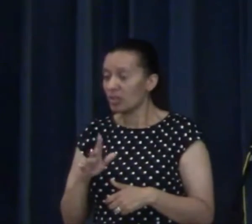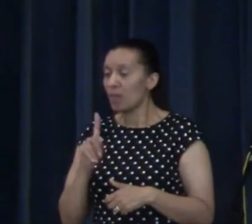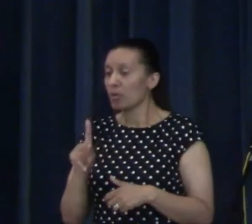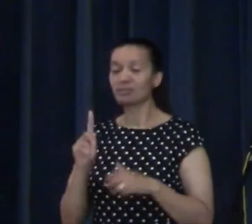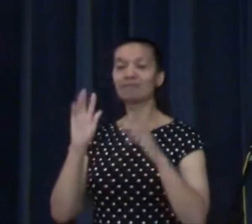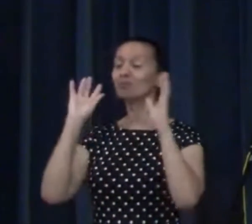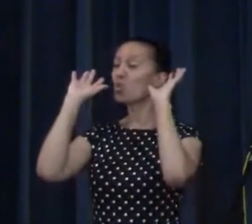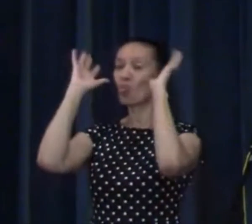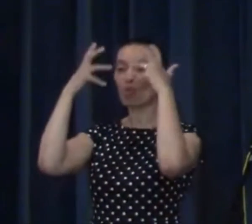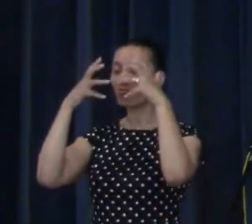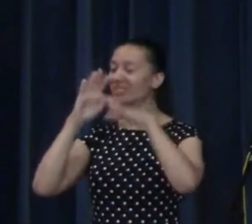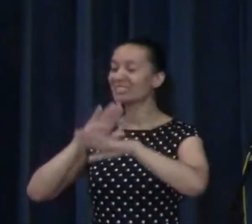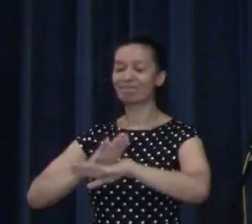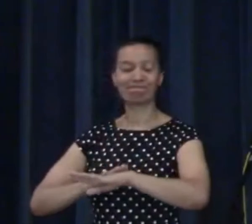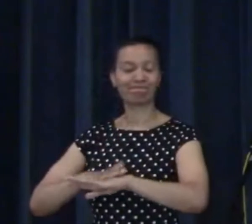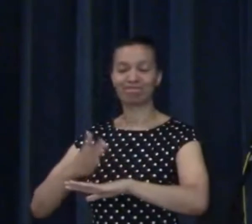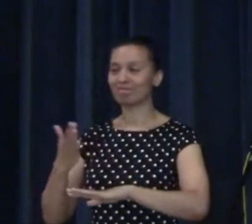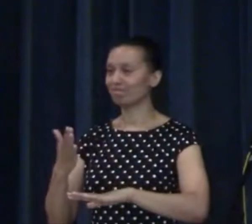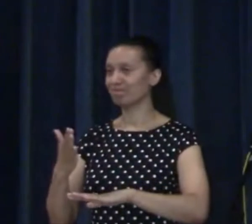Don't worry about that.